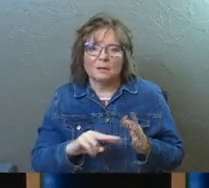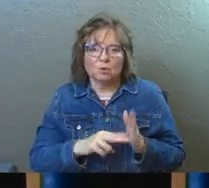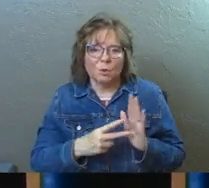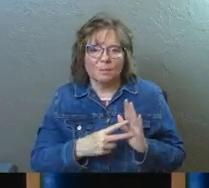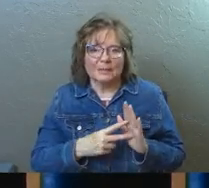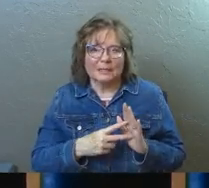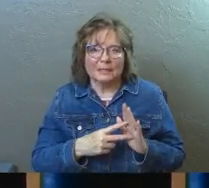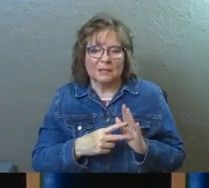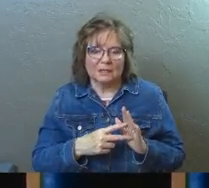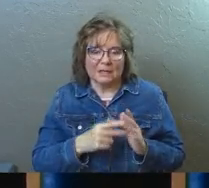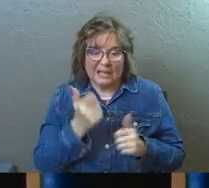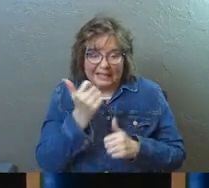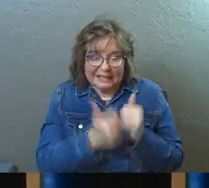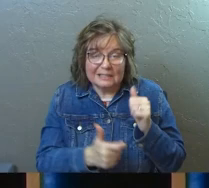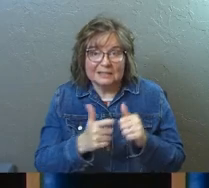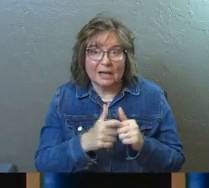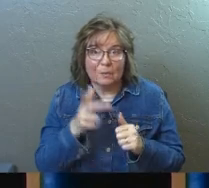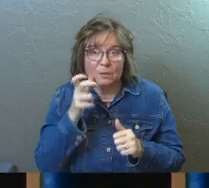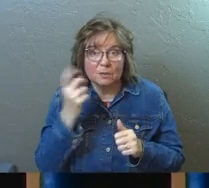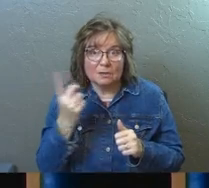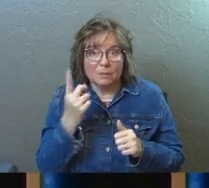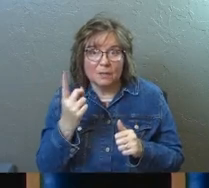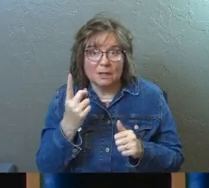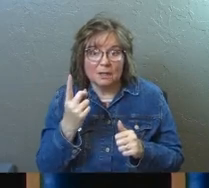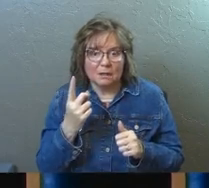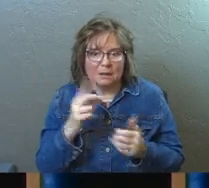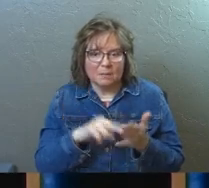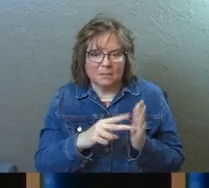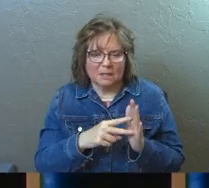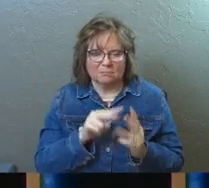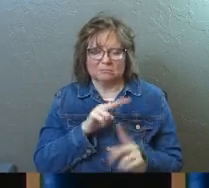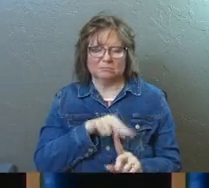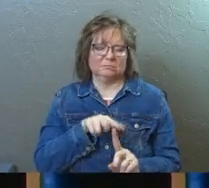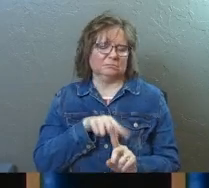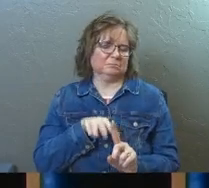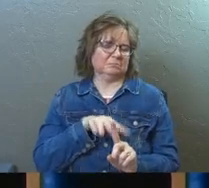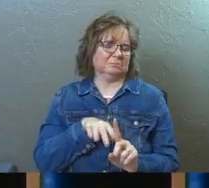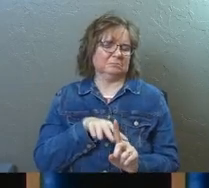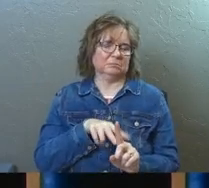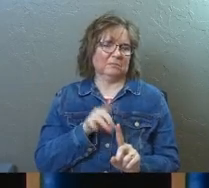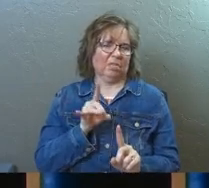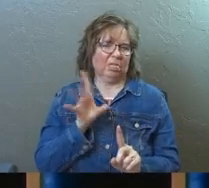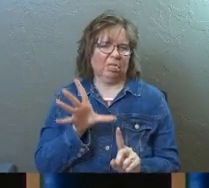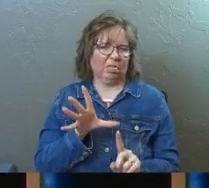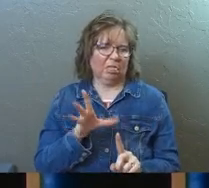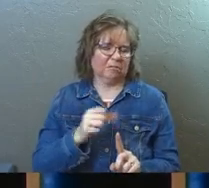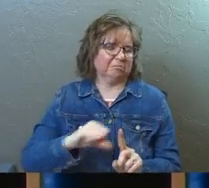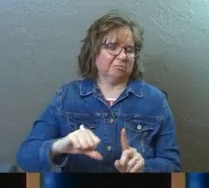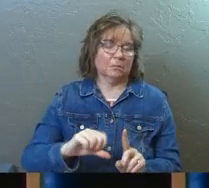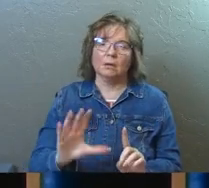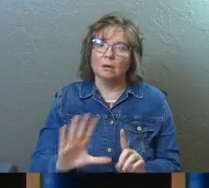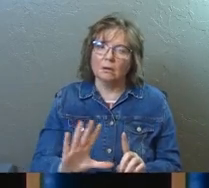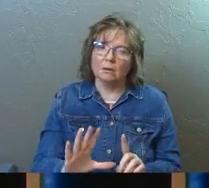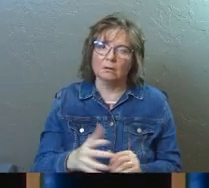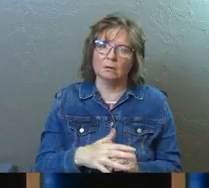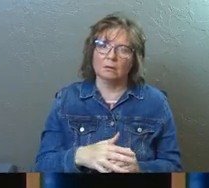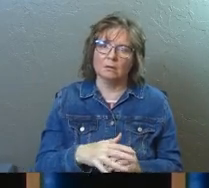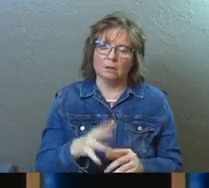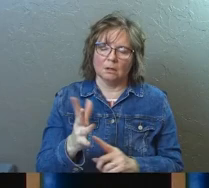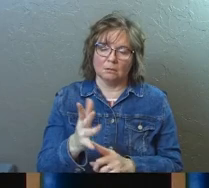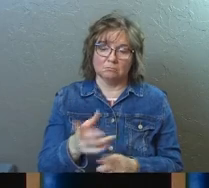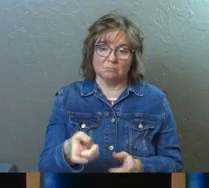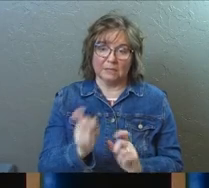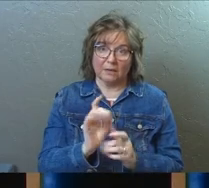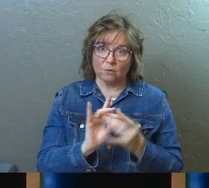spirit of skepticism to the spiritual gifts. Don't despise them. Next, 1 Corinthians